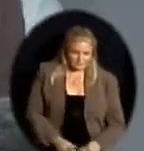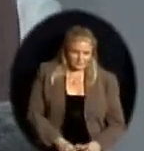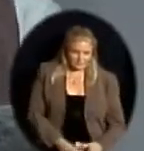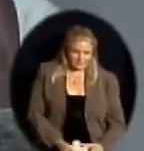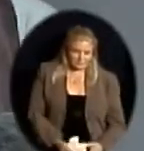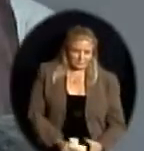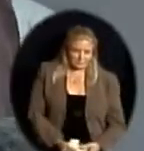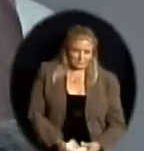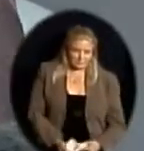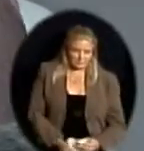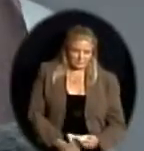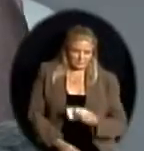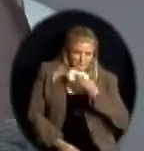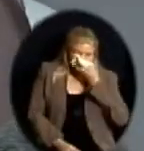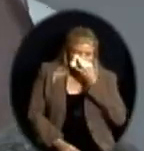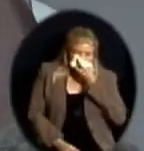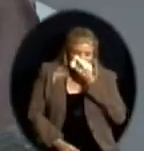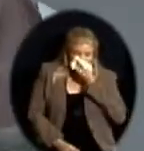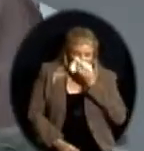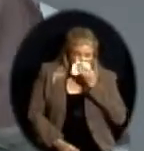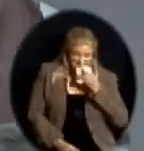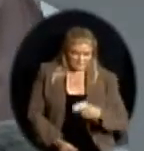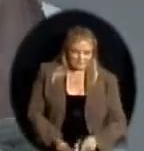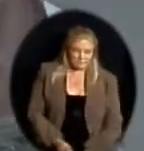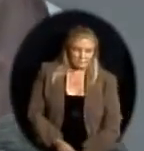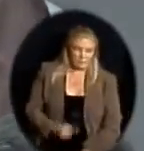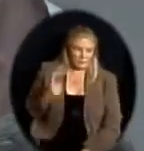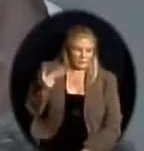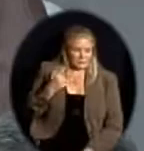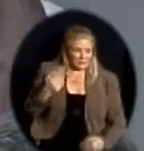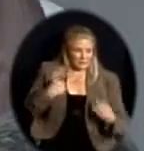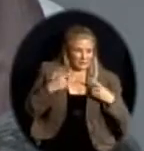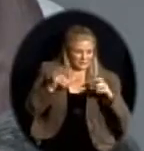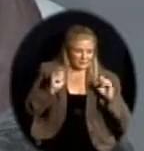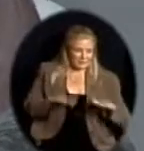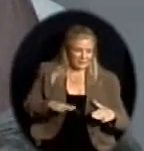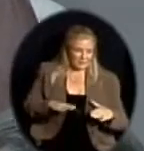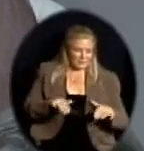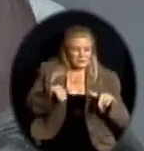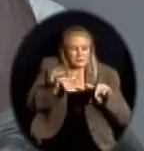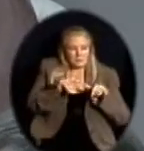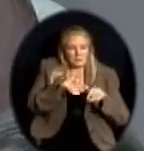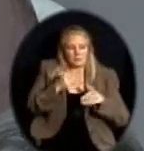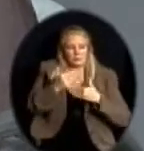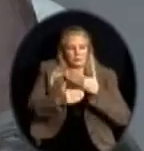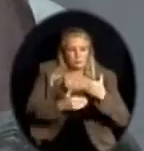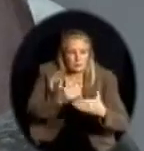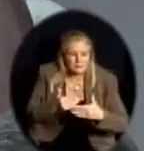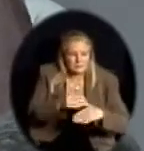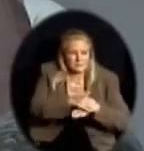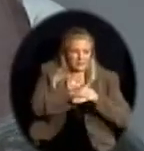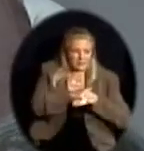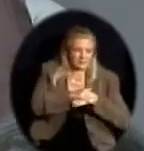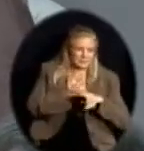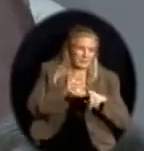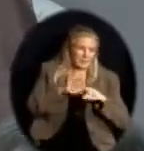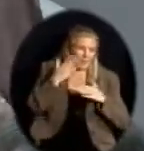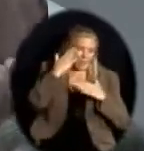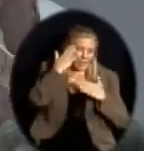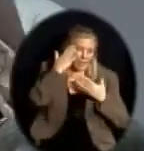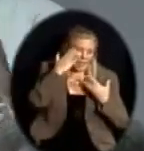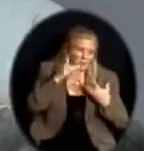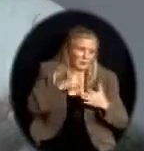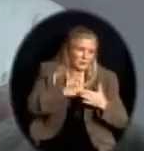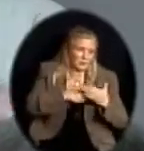English. mean, that's very important to us as well as reading. But this kind of testing, I don't know what it proves to us at the end of the year